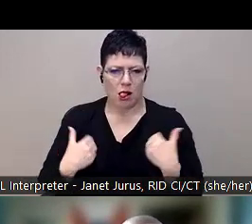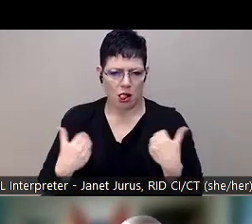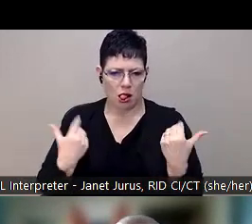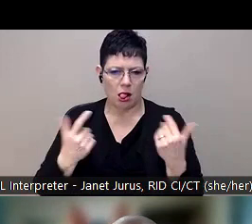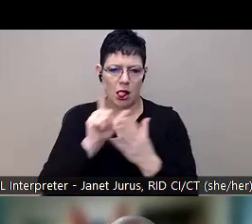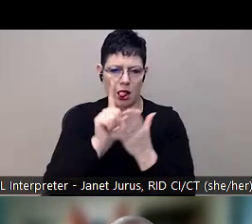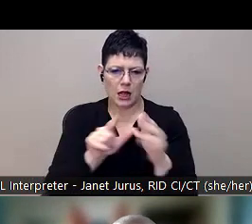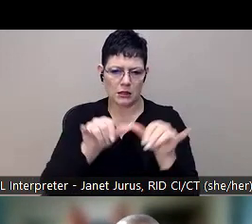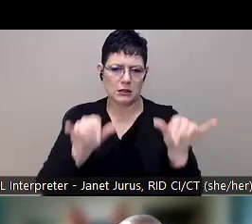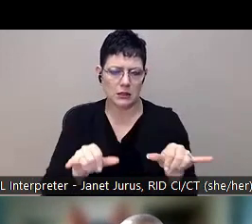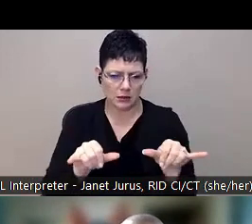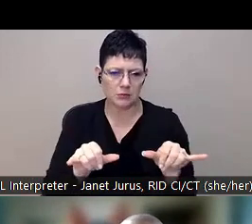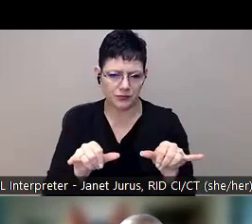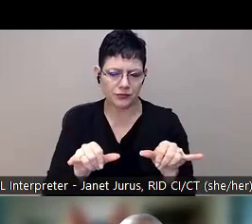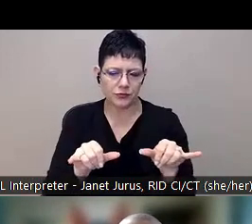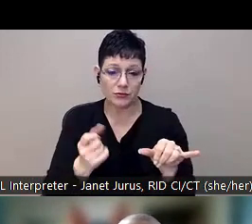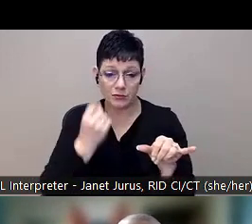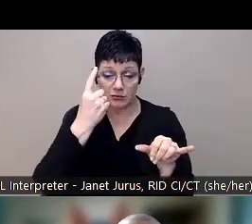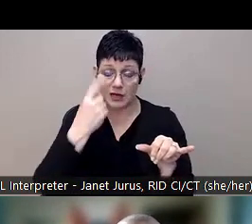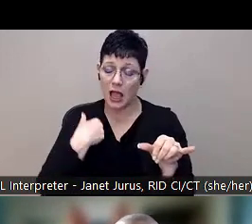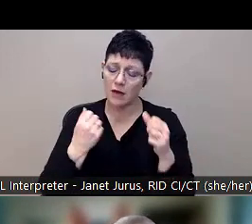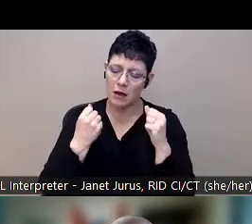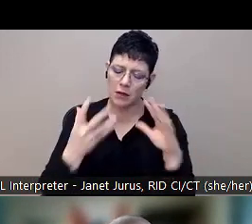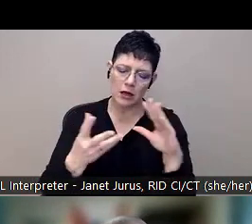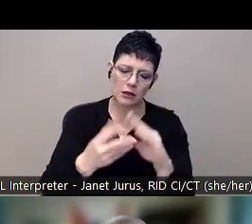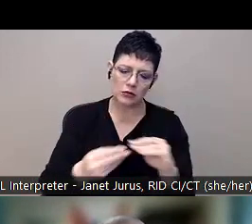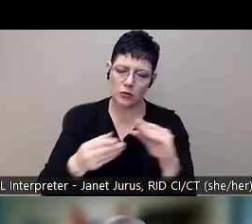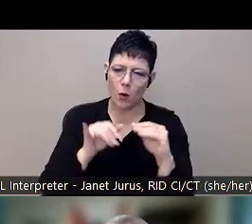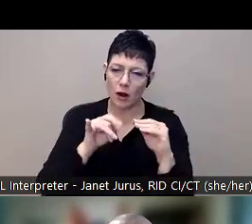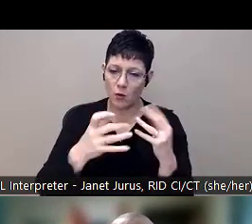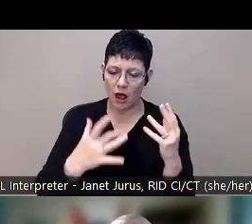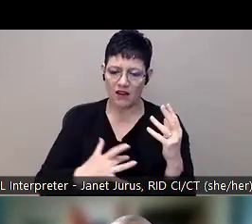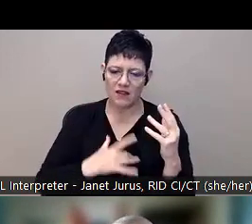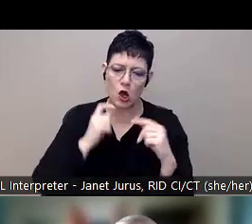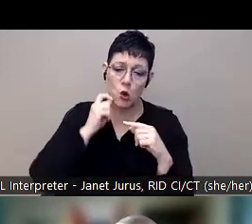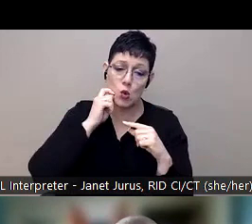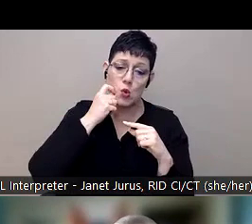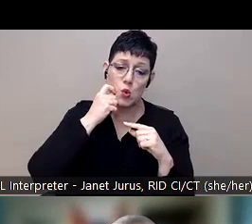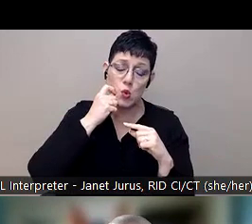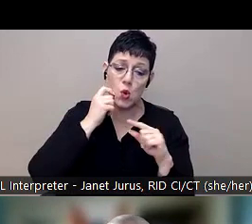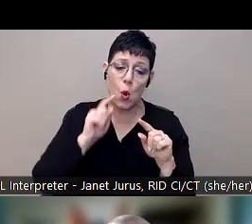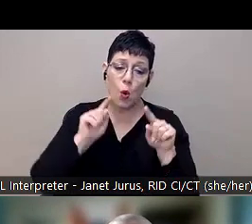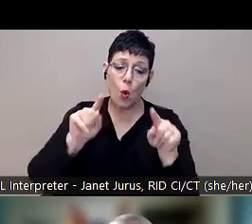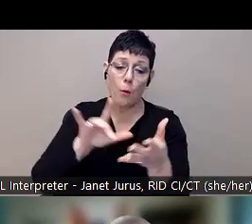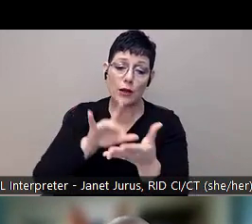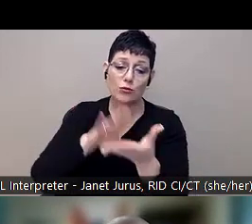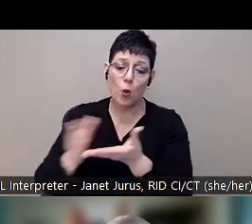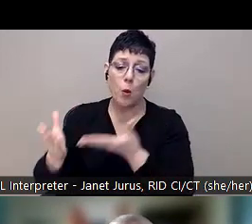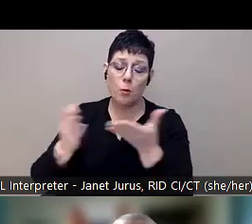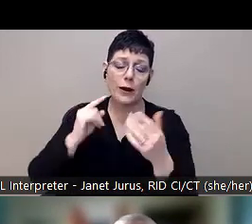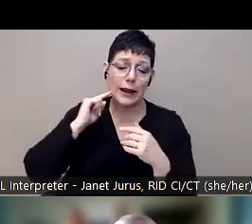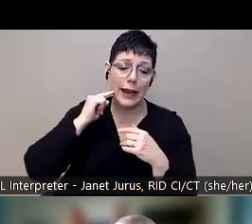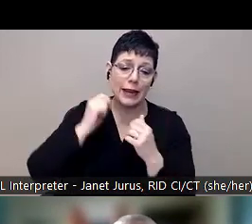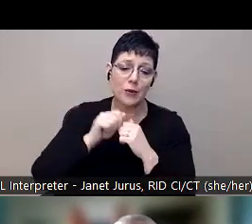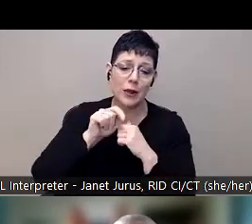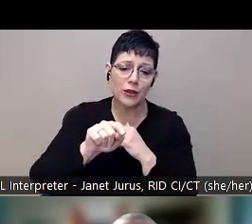a number of stories I can tell you of kids from Pathways. If you ever want to feel cool, go to a middle school and bring candy with you